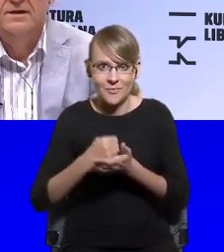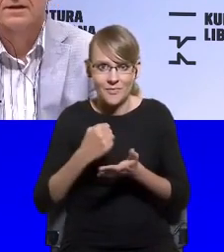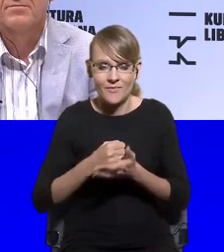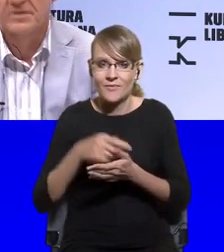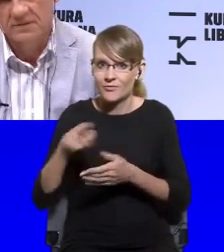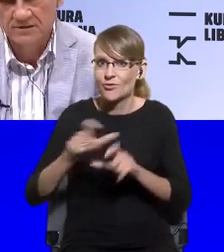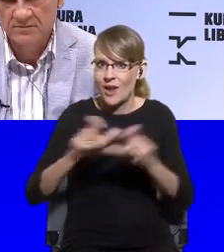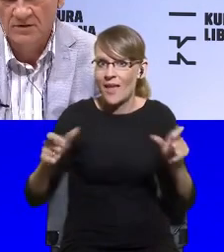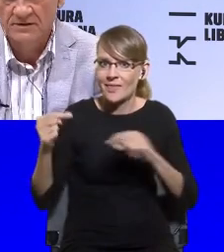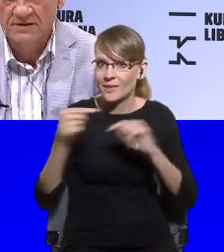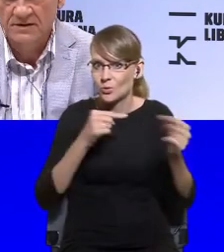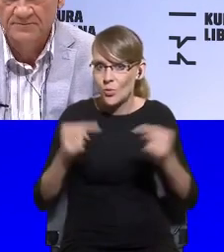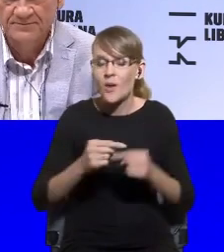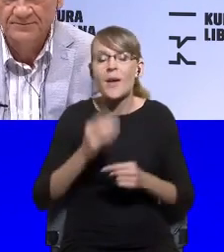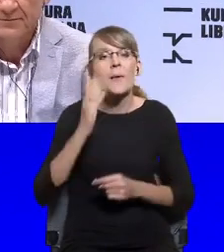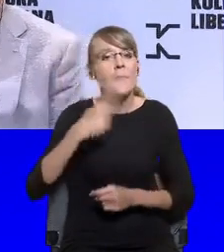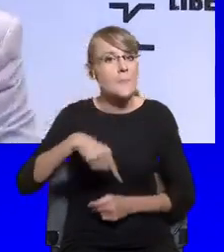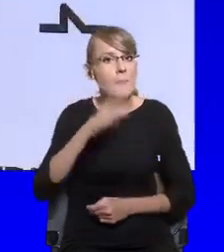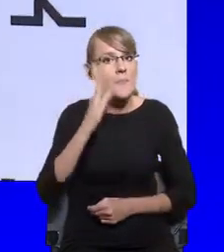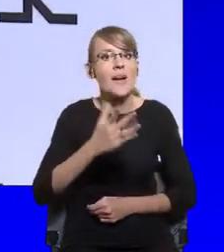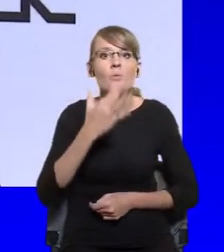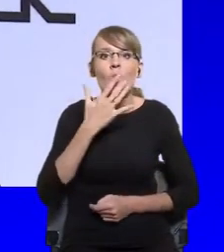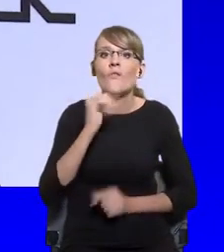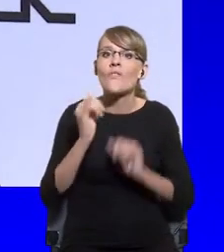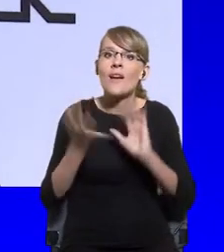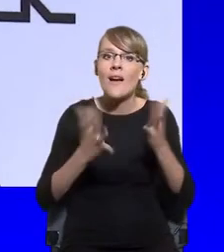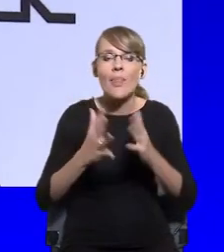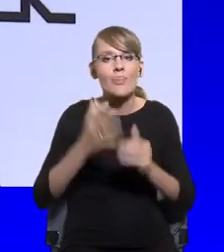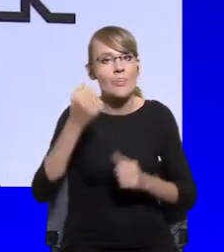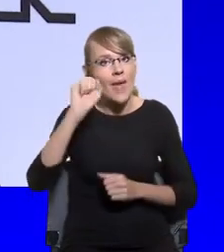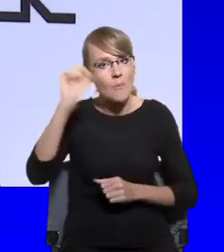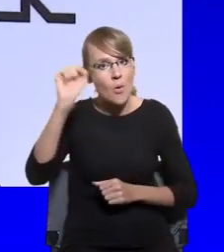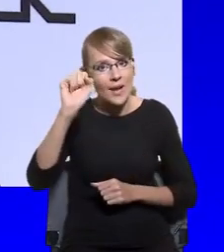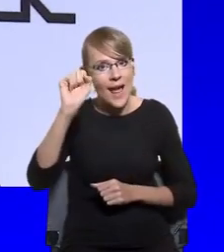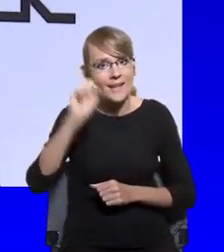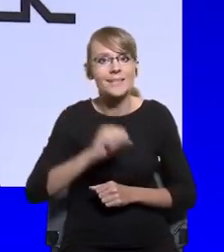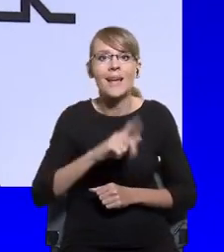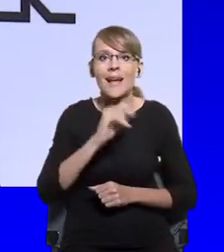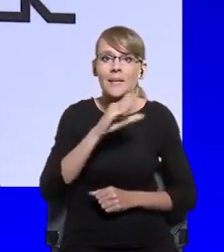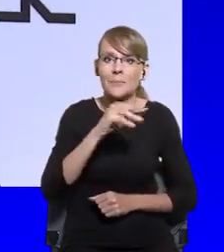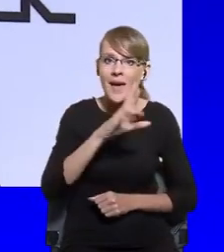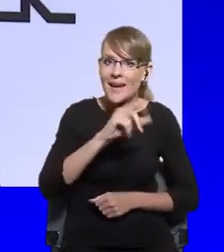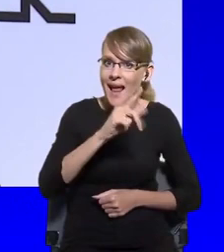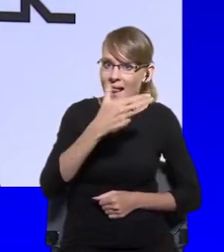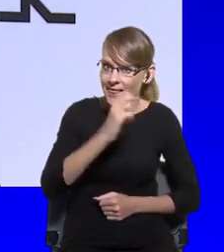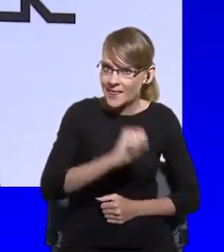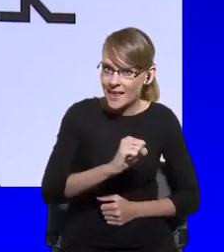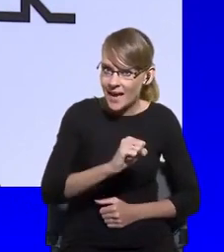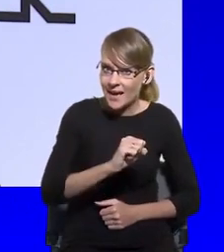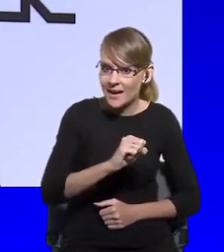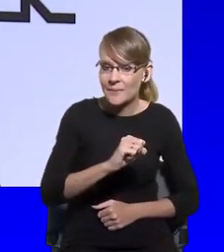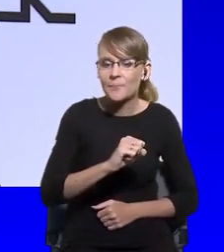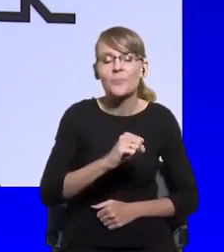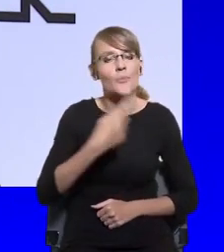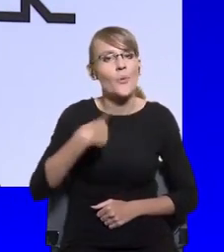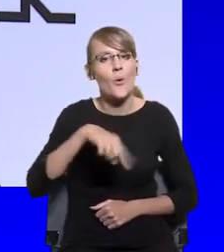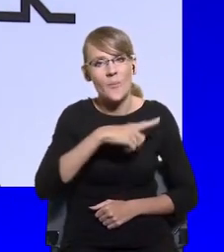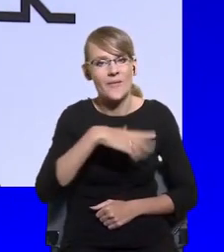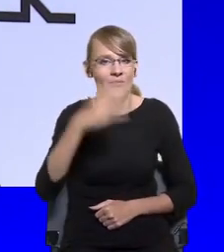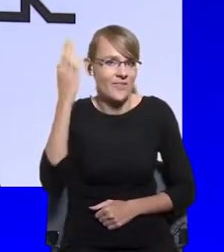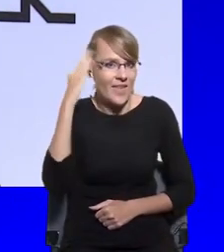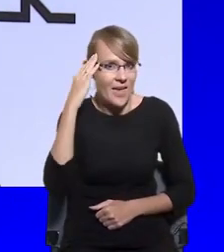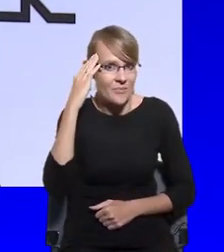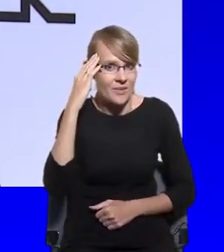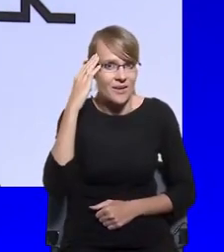liberal democracy, because as we know, and we have known for some time, there are other kinds of democracies as well.